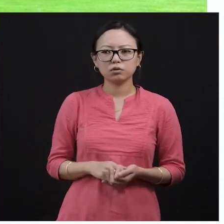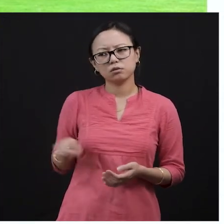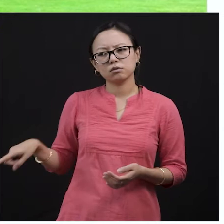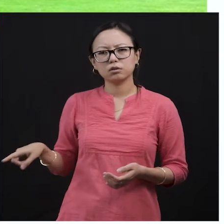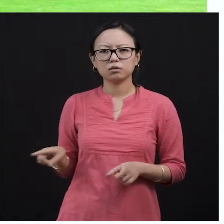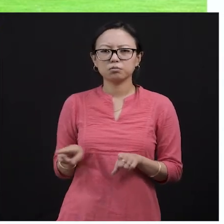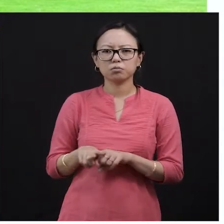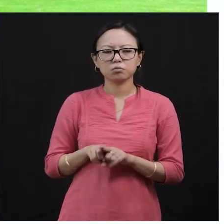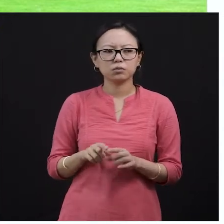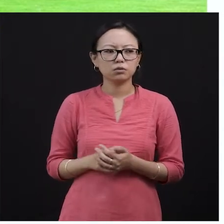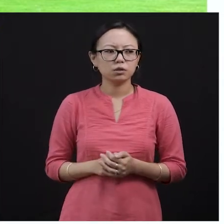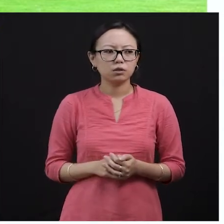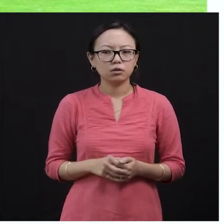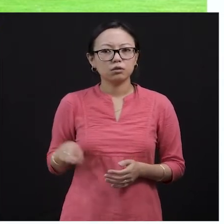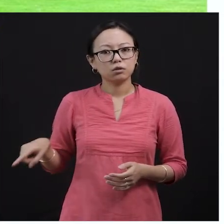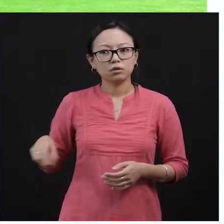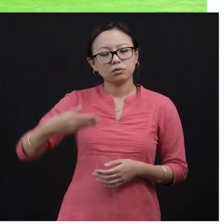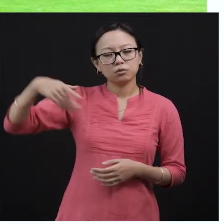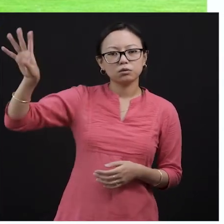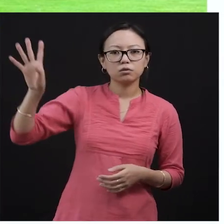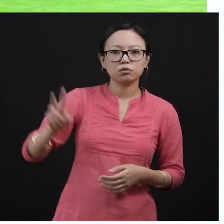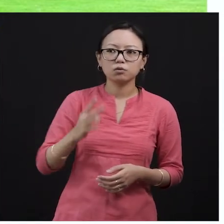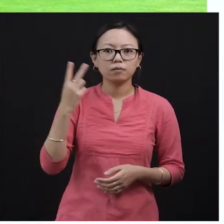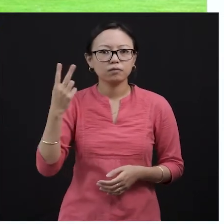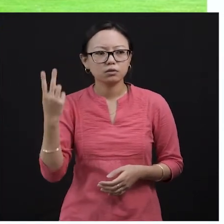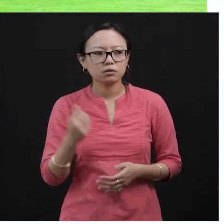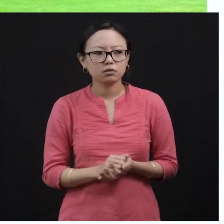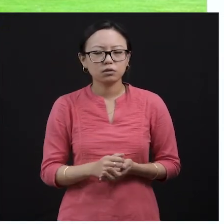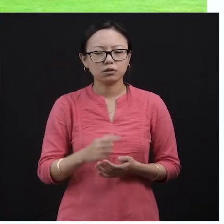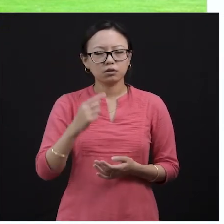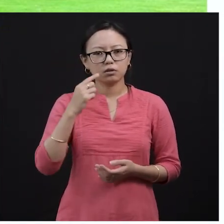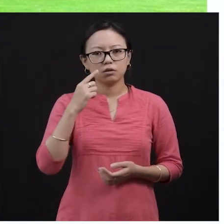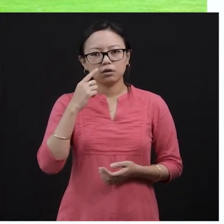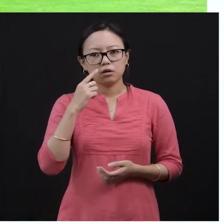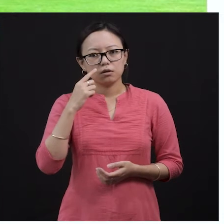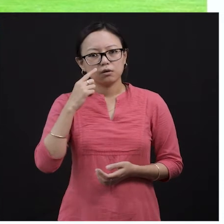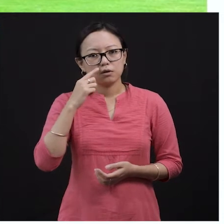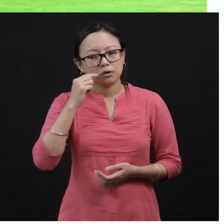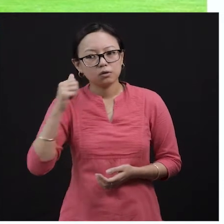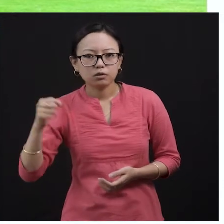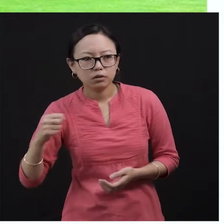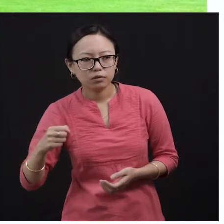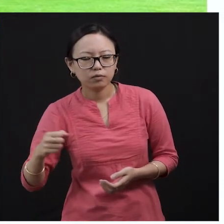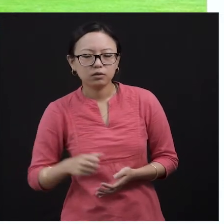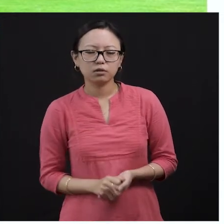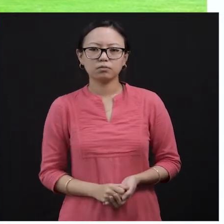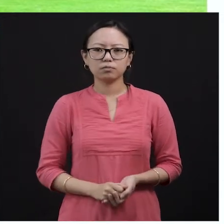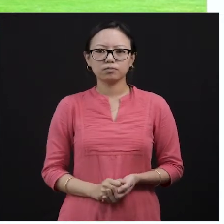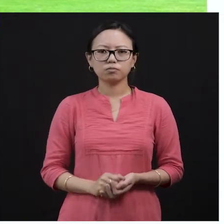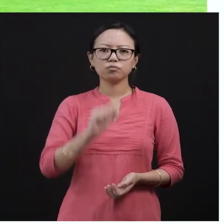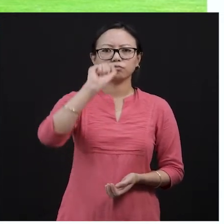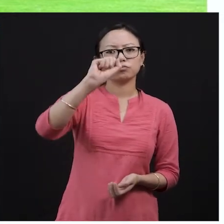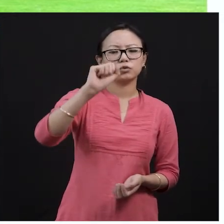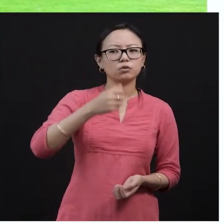the grandfather is 65 years old. Now, that grandfather would also be the age like your grandfather, isn't it?